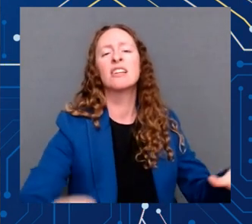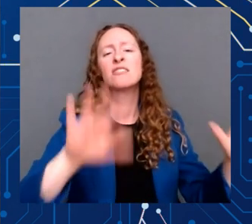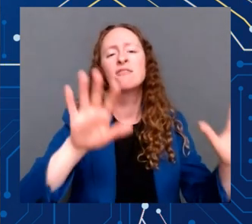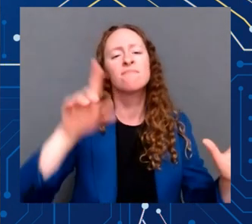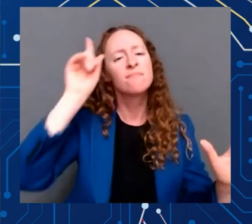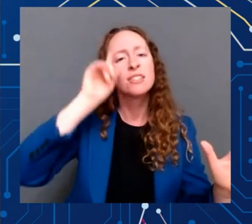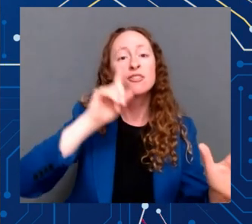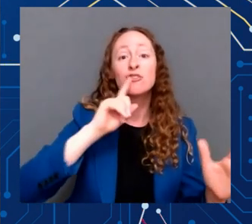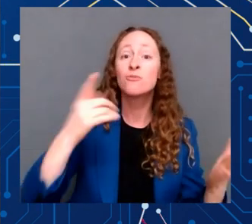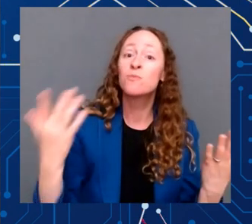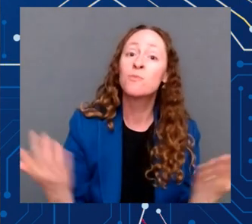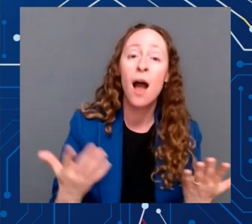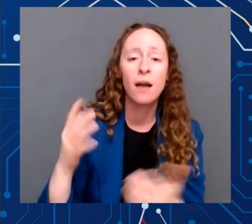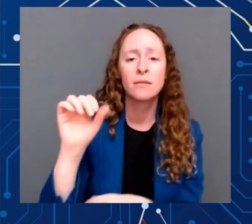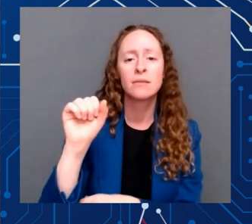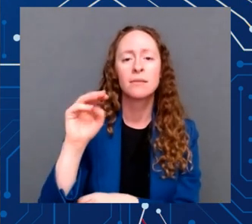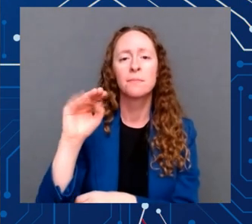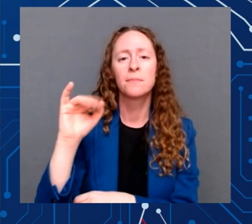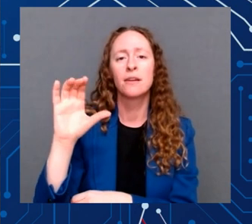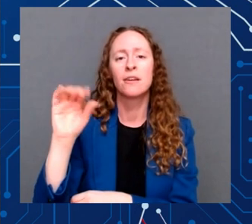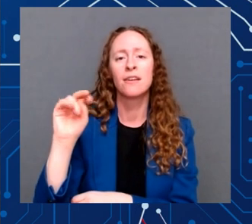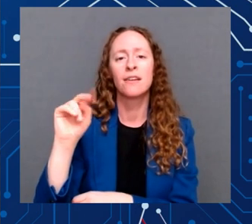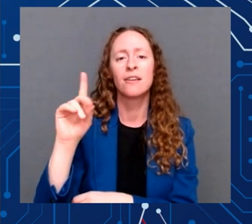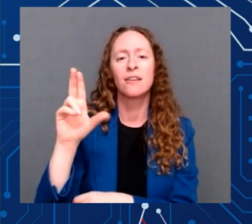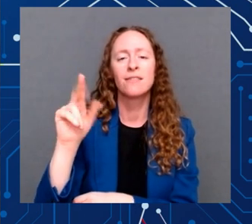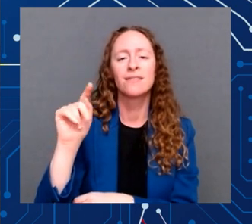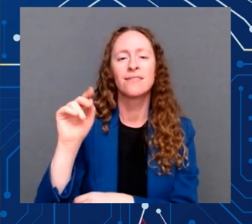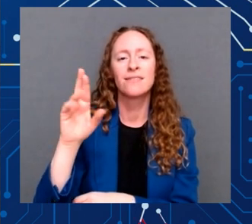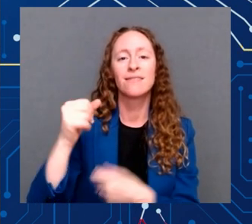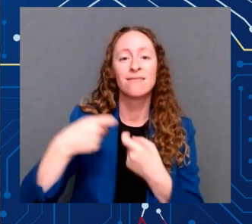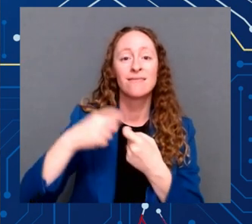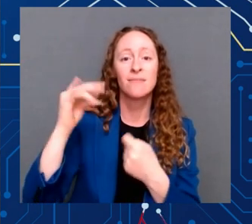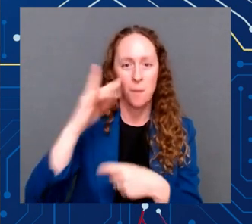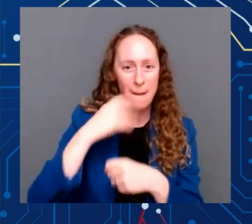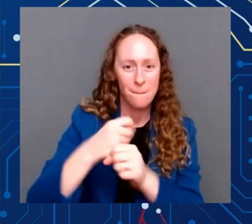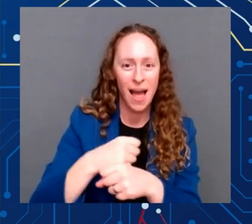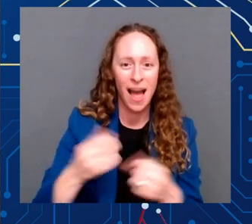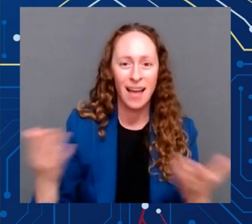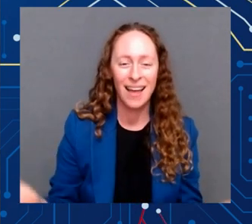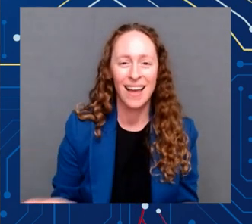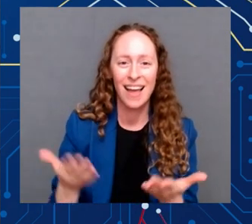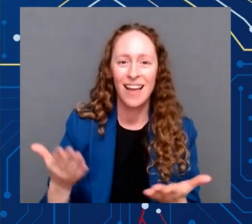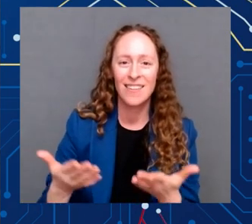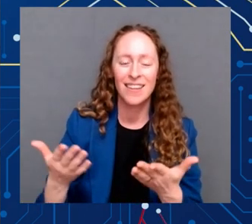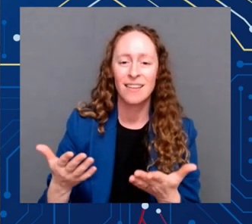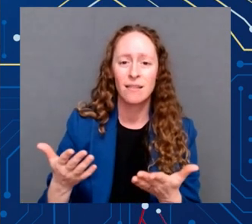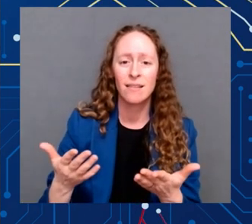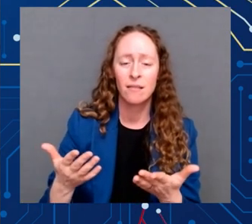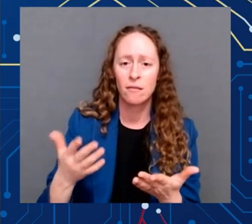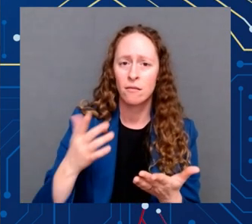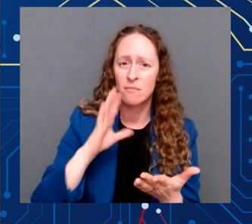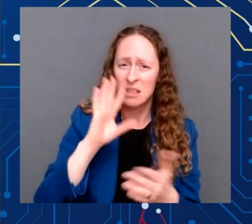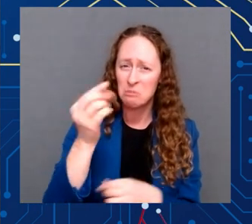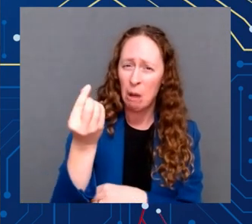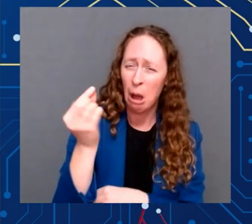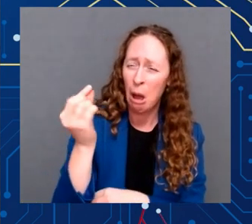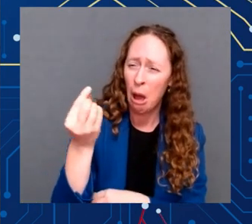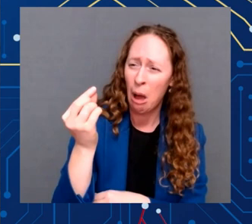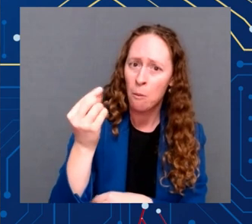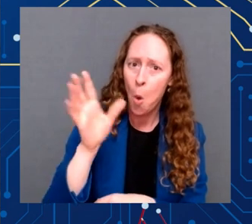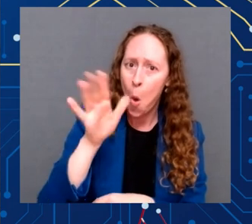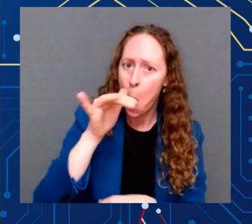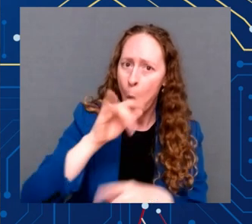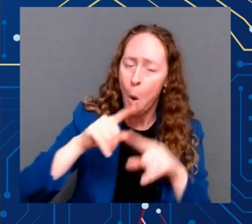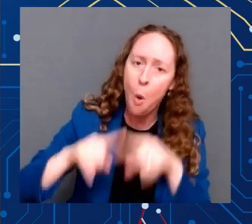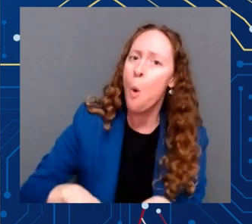smaller than a fingertip. They're the building blocks for our modern economy, powering everything from smartphones to dishwashers to